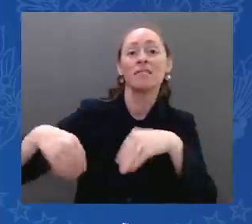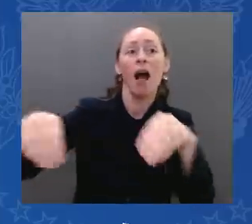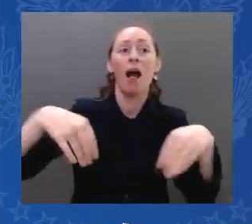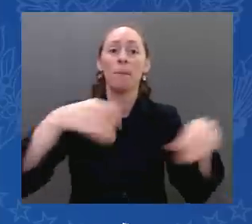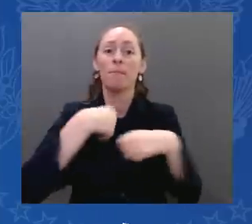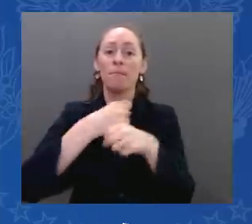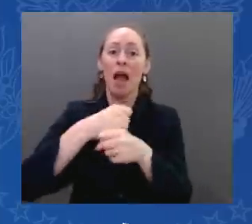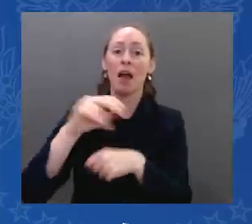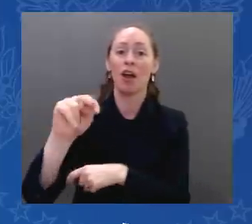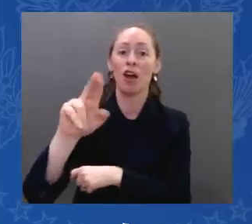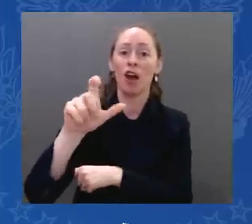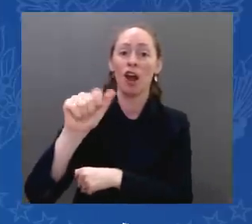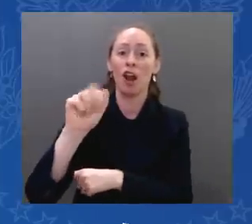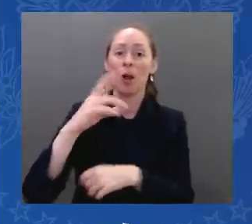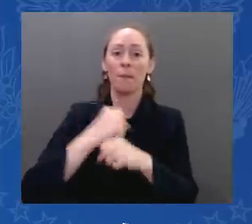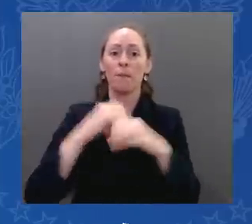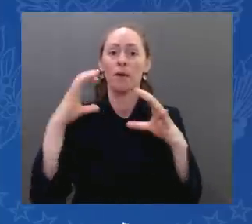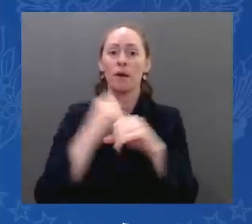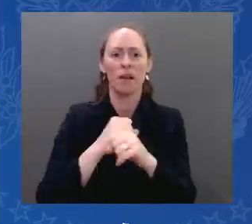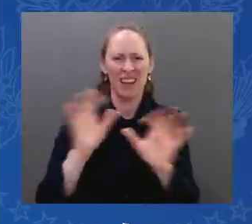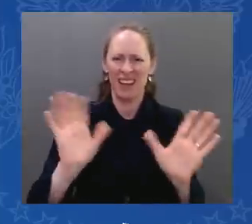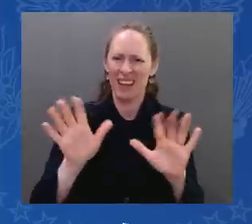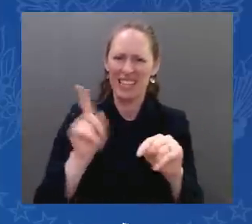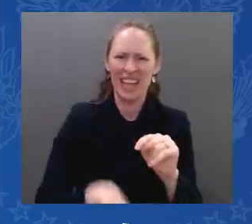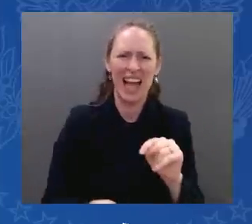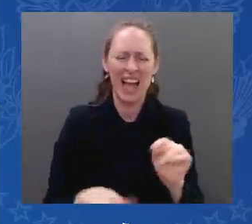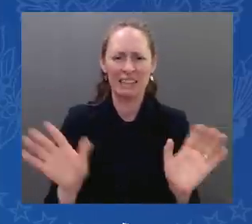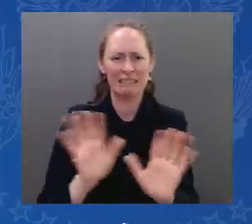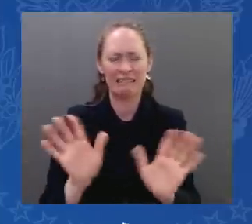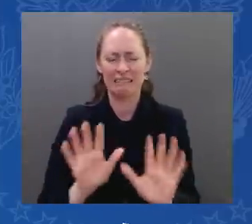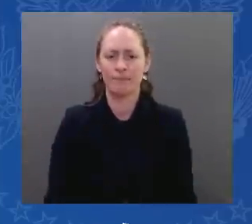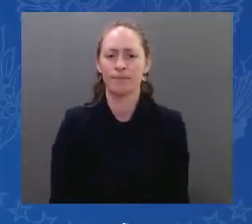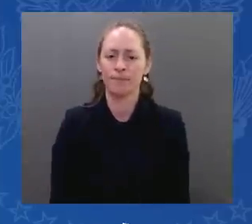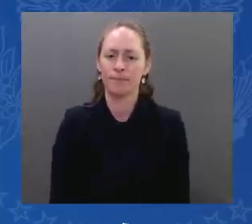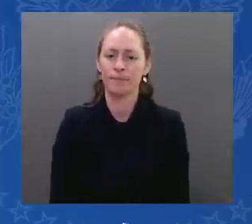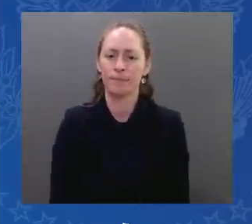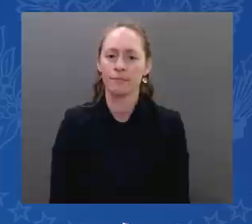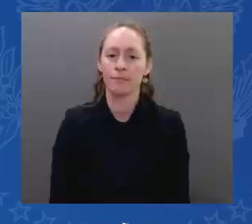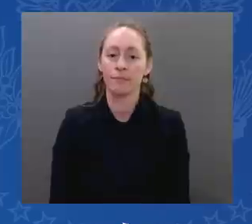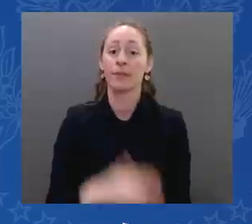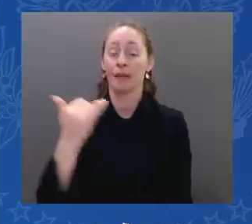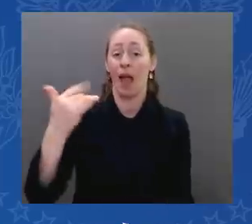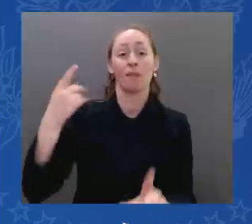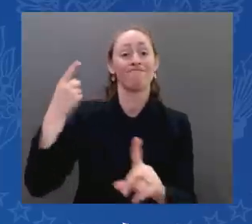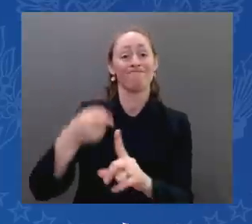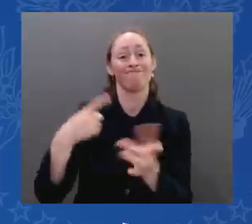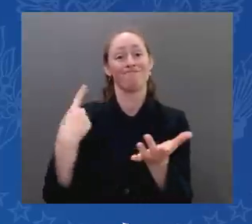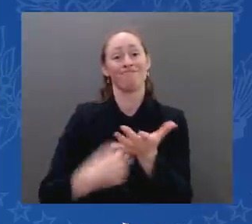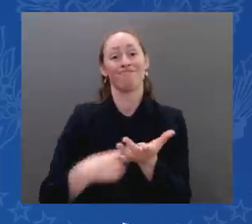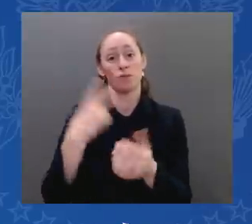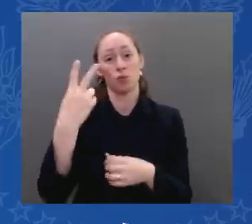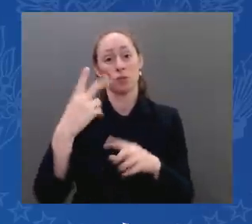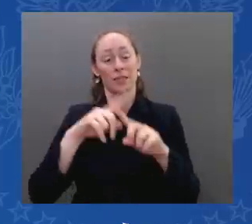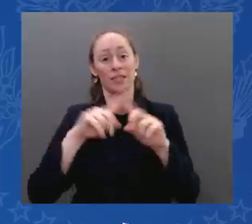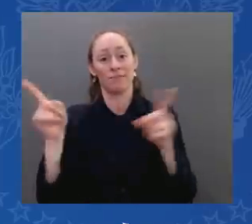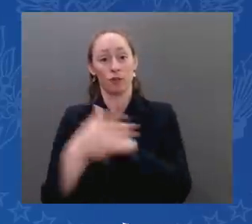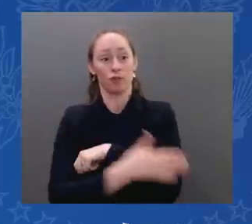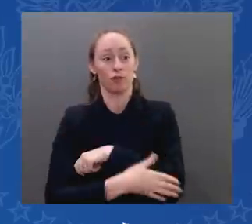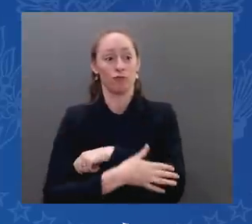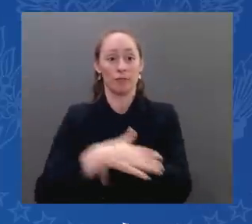is the United States. About the two-state solution, I haven't changed my position. A two-state solution is a guarantee